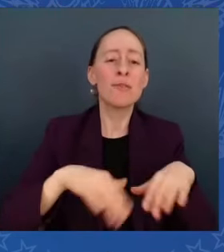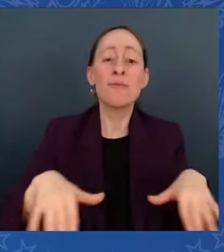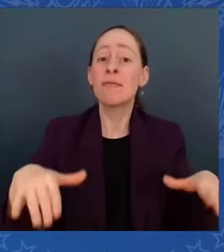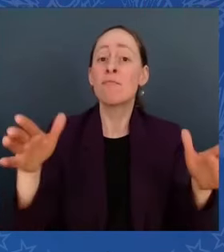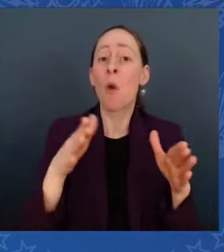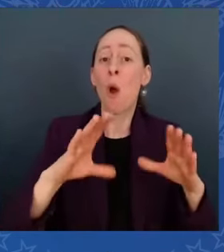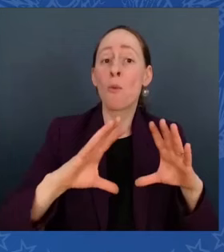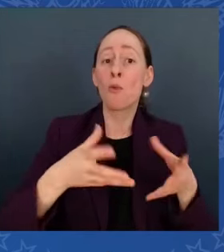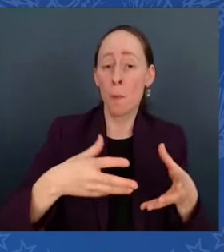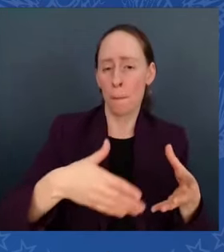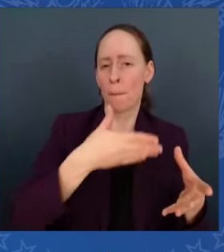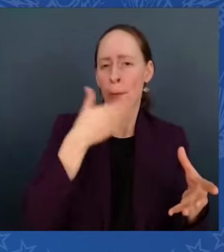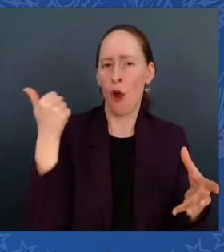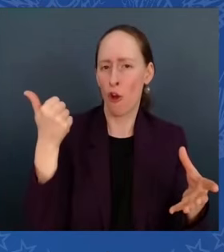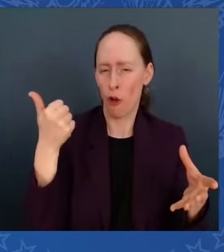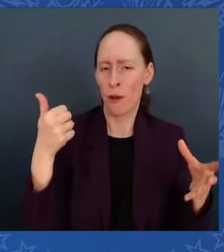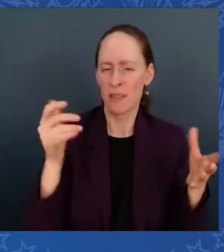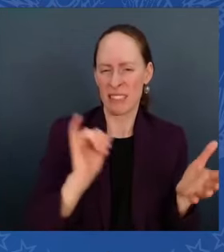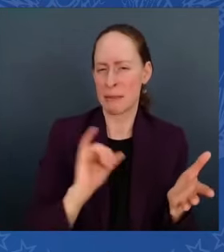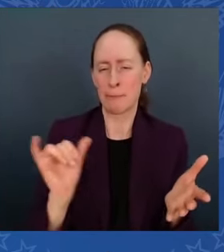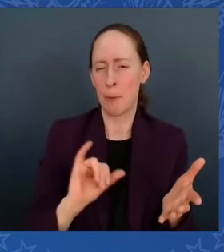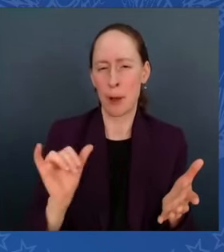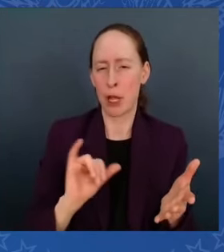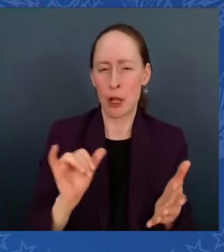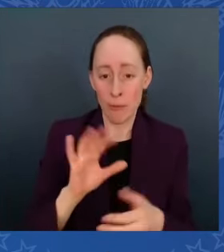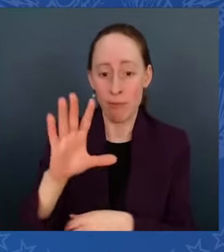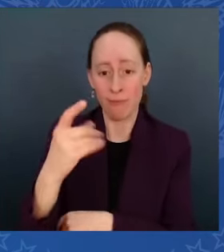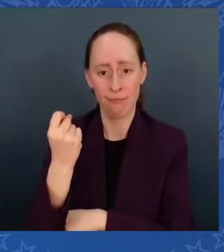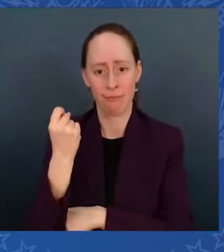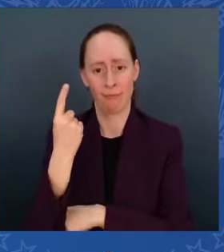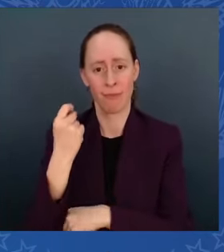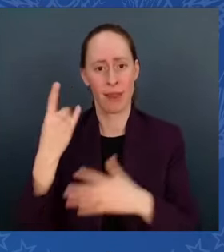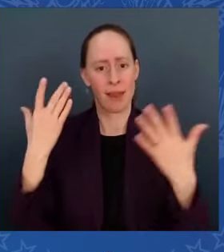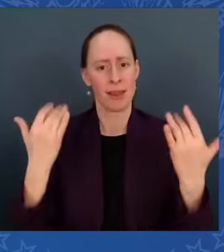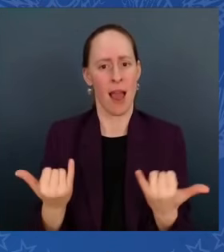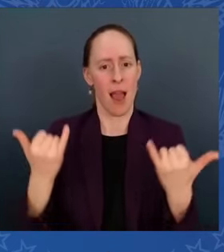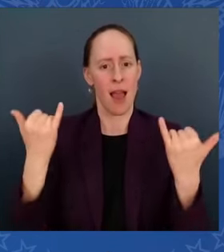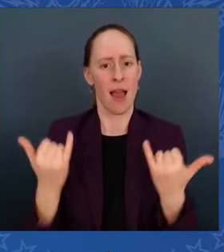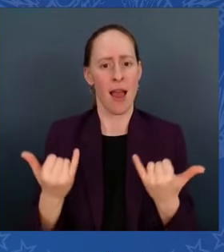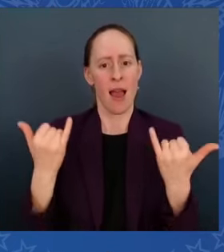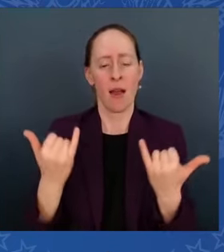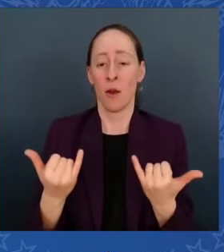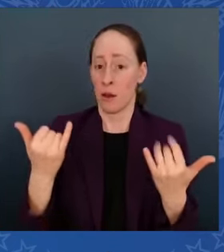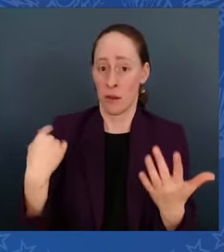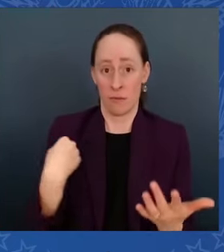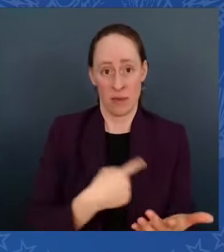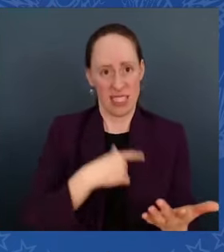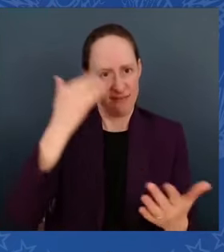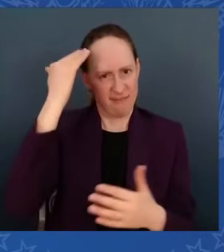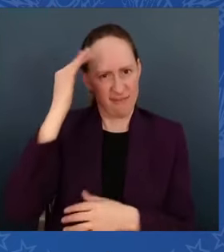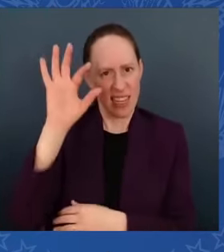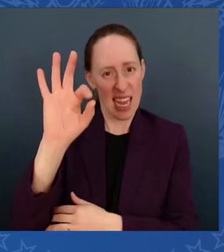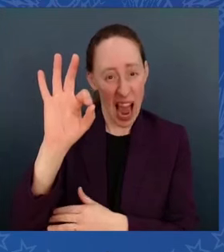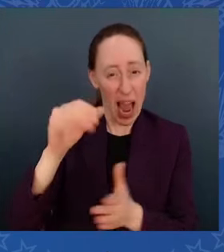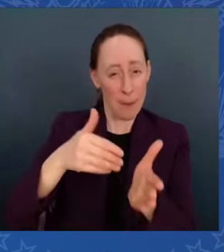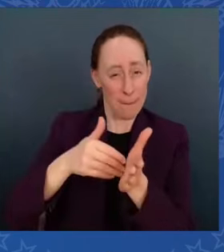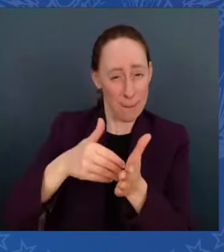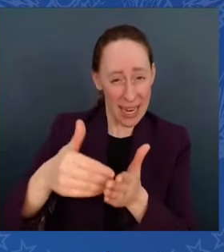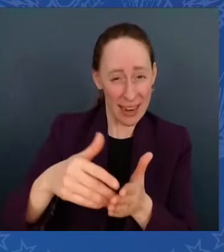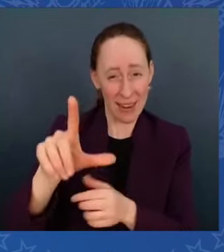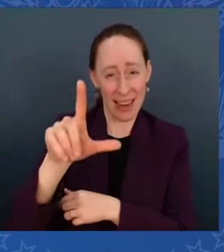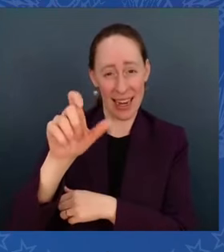board. But today, nine million lead service lines connect water mains to our homes,